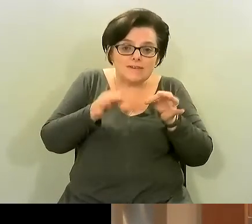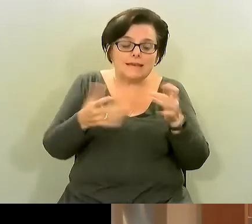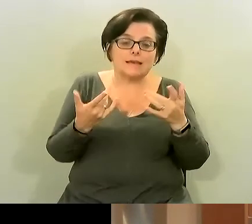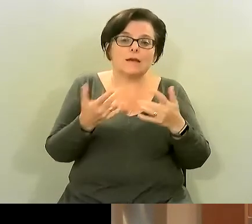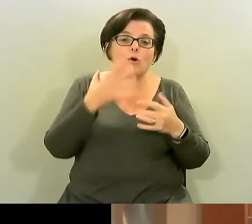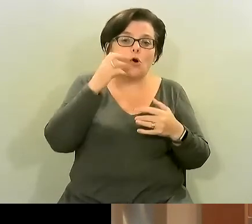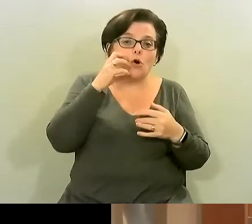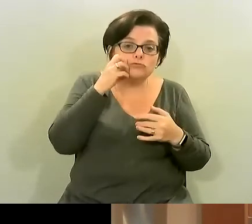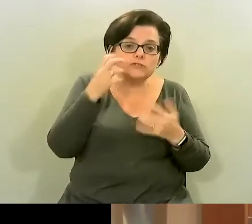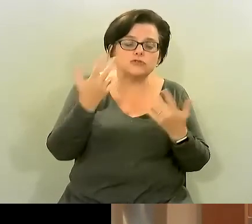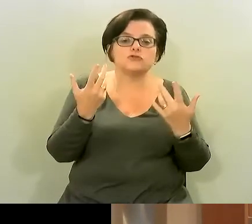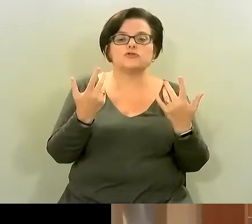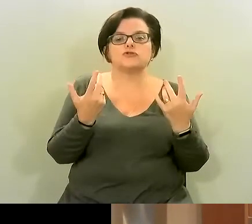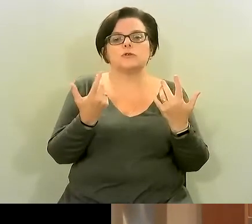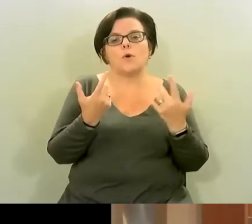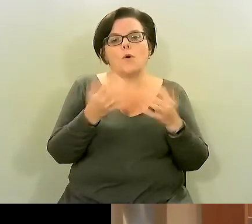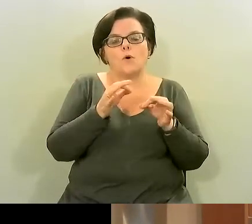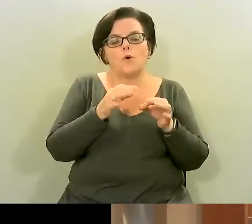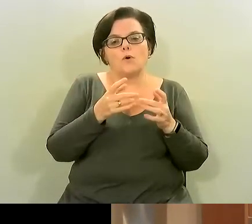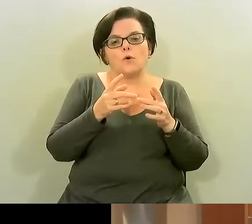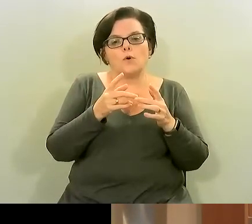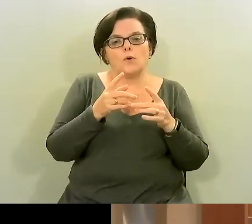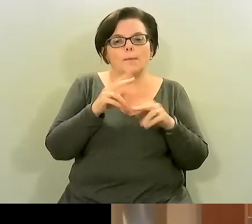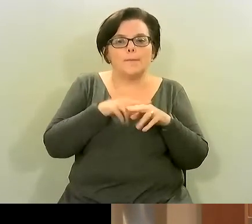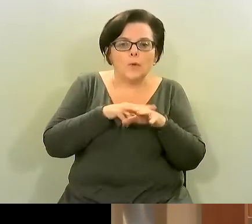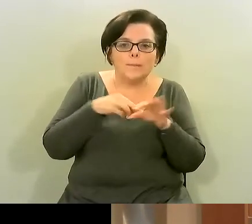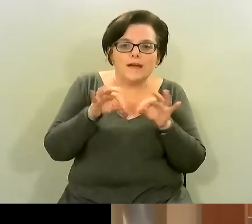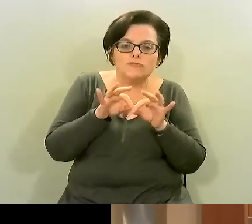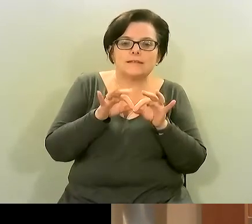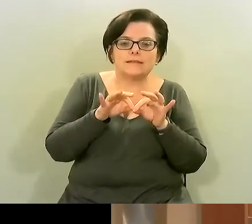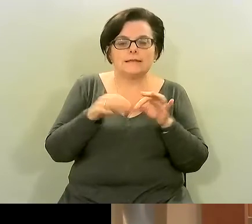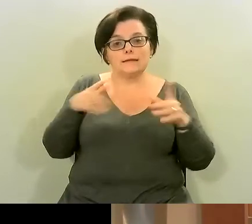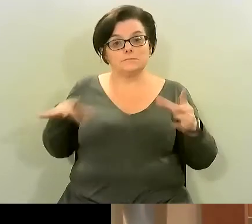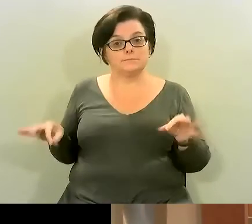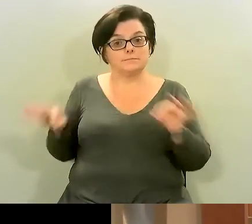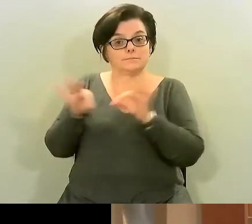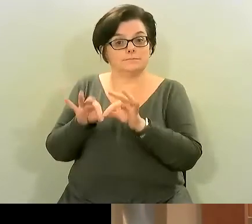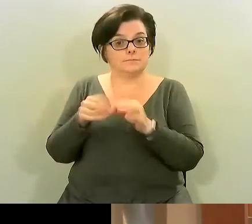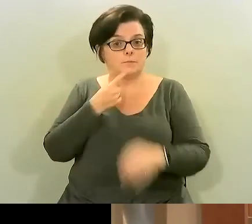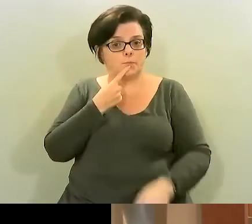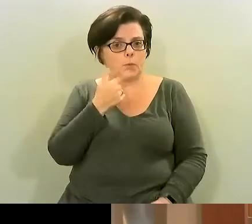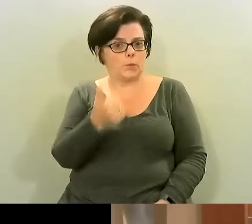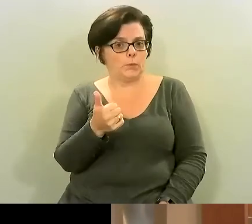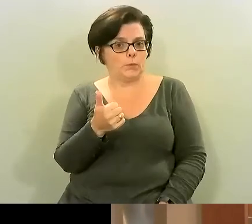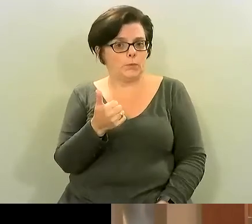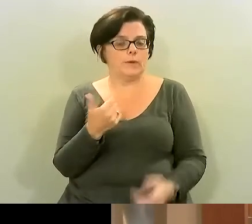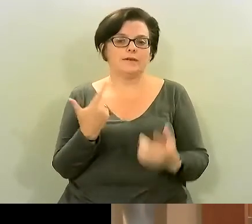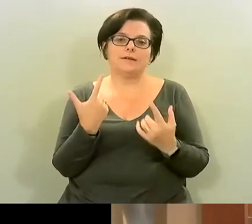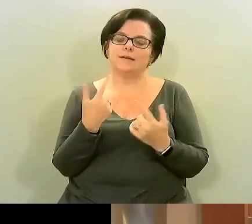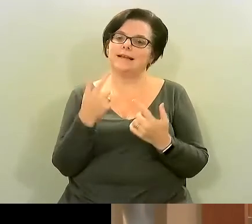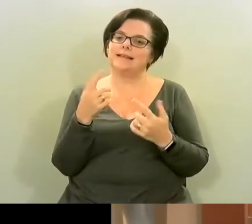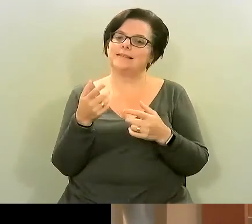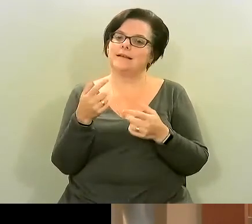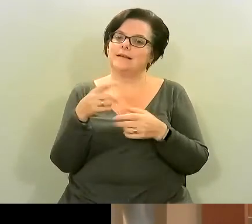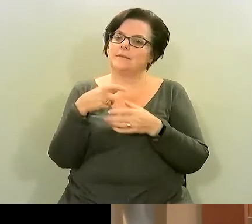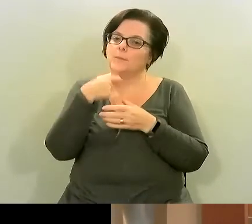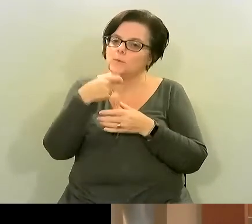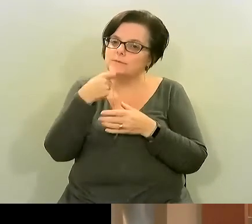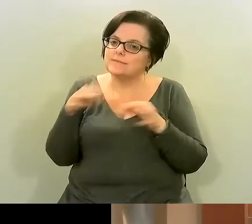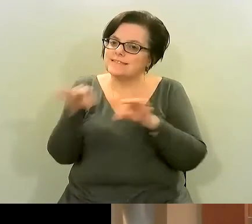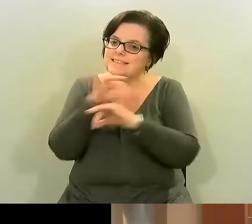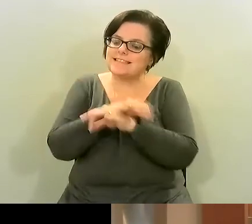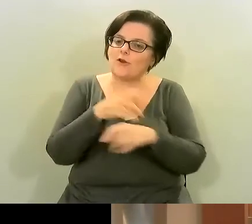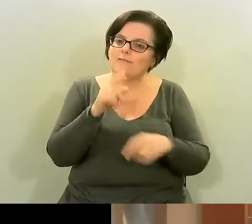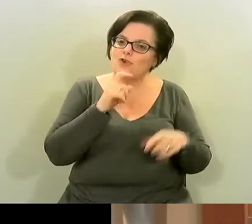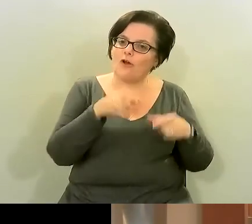a little orange or something like that that's a great flavor profile that goes together as a dessert instead of say a candy bar so those